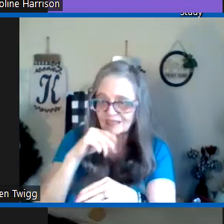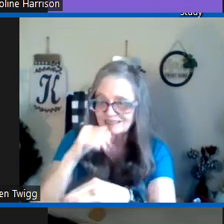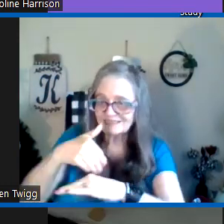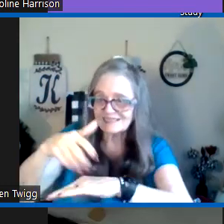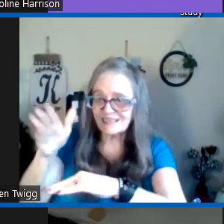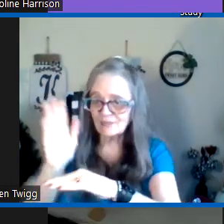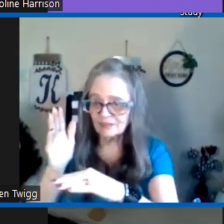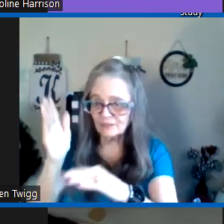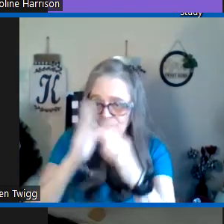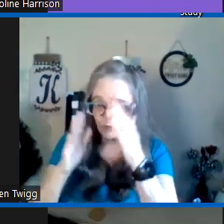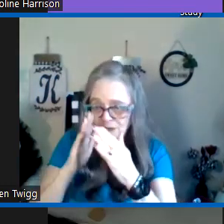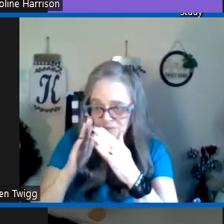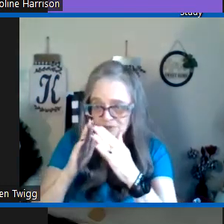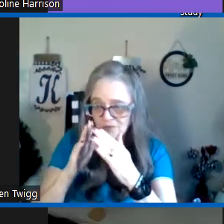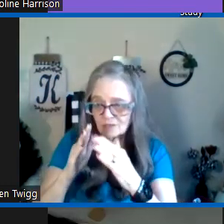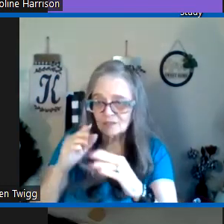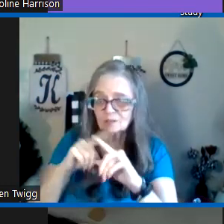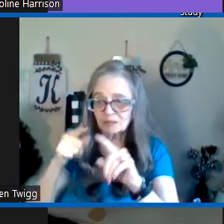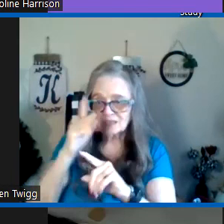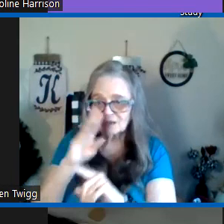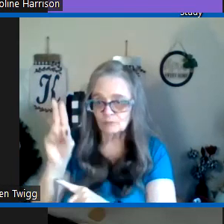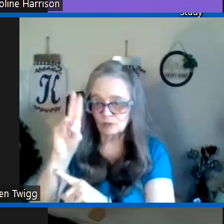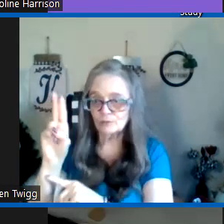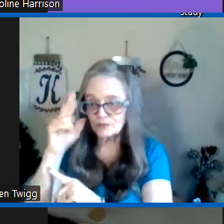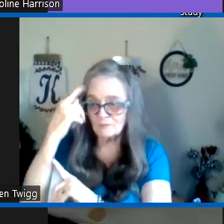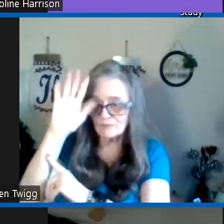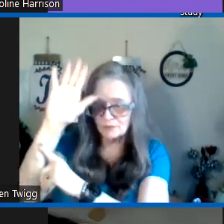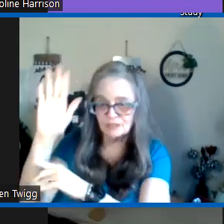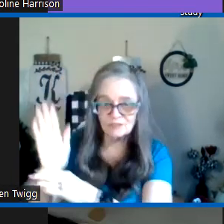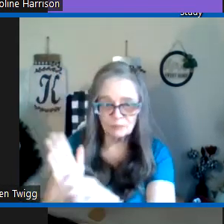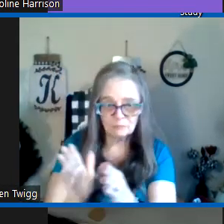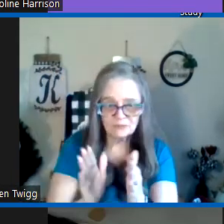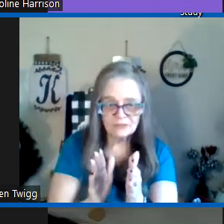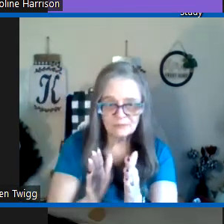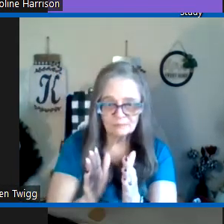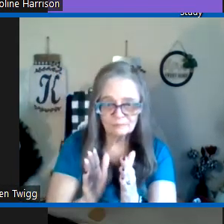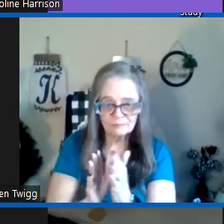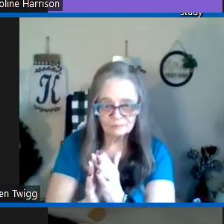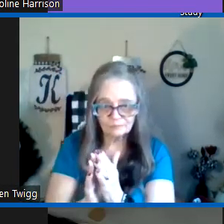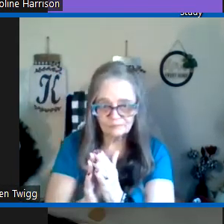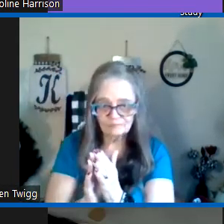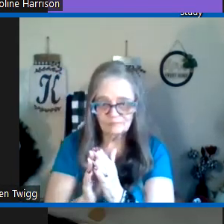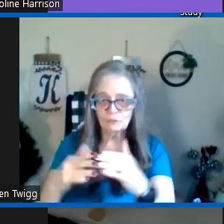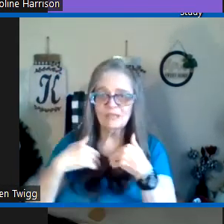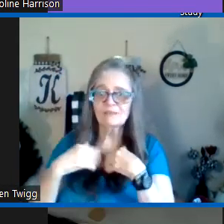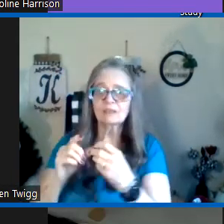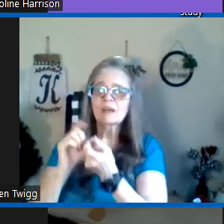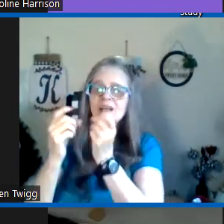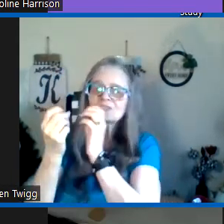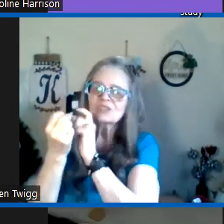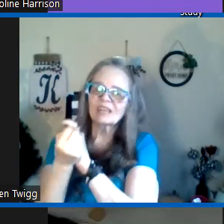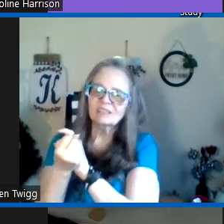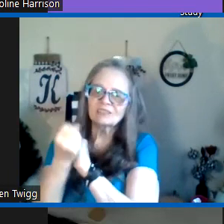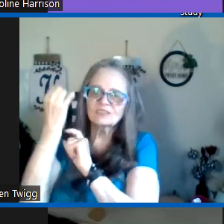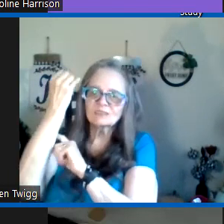God didn't send those troubles but God used them for his purpose we have